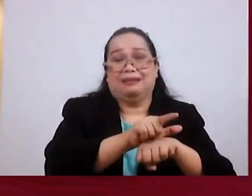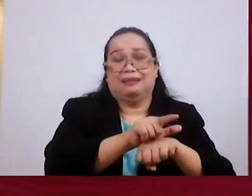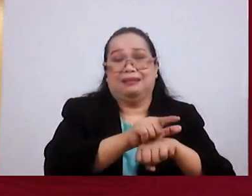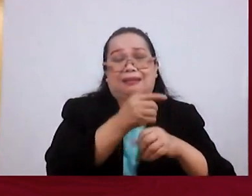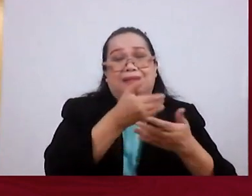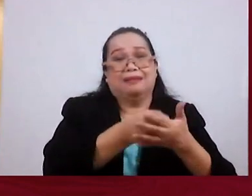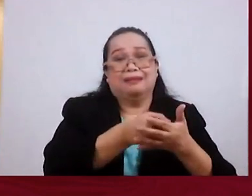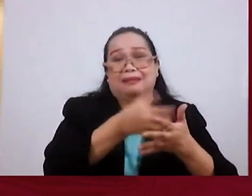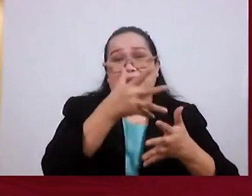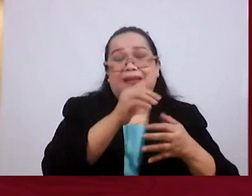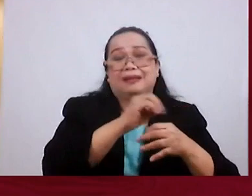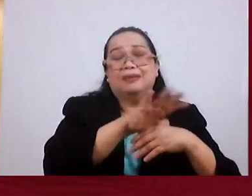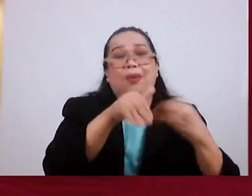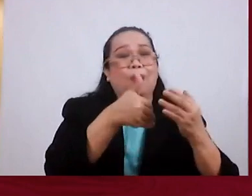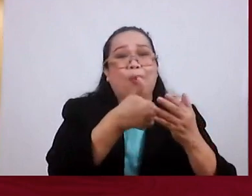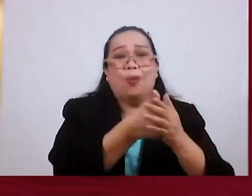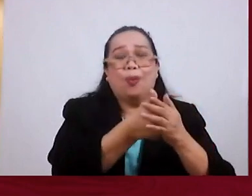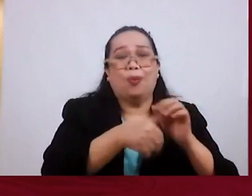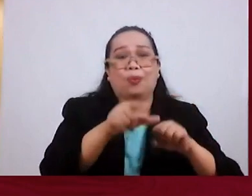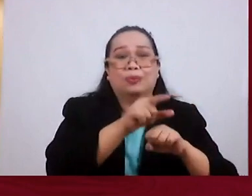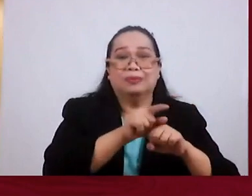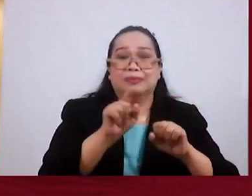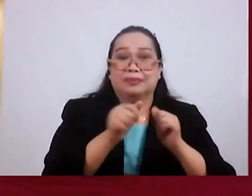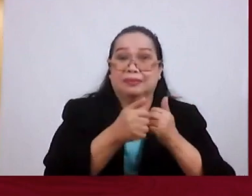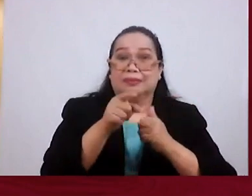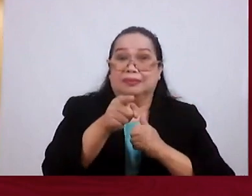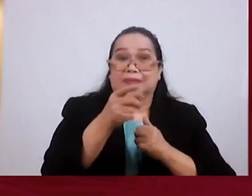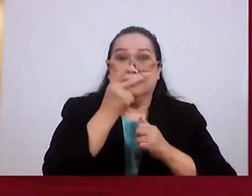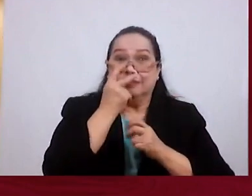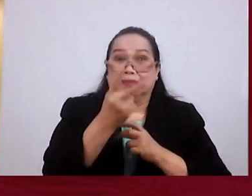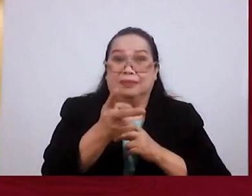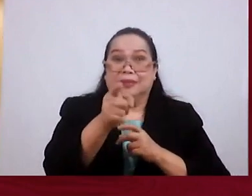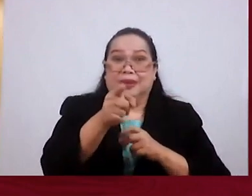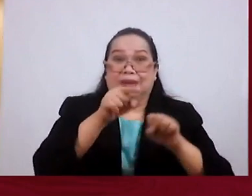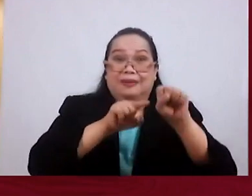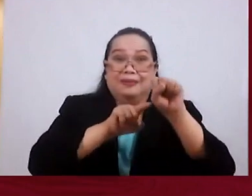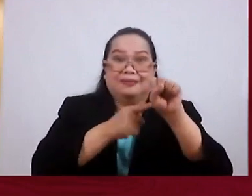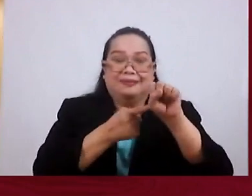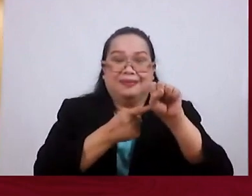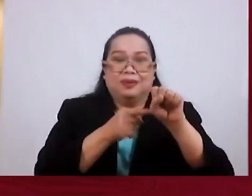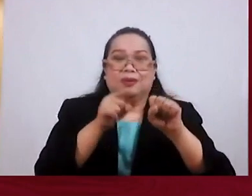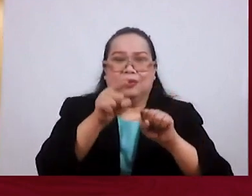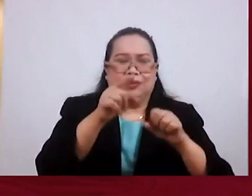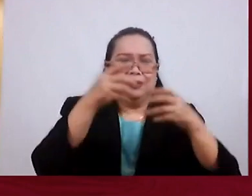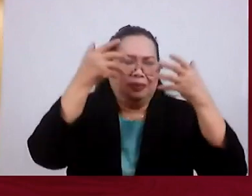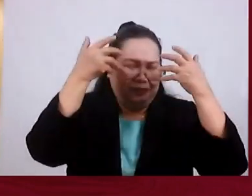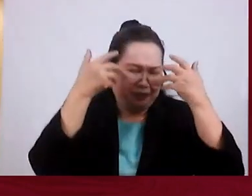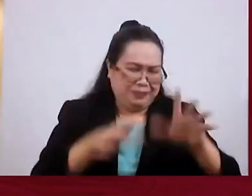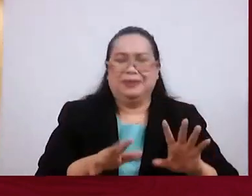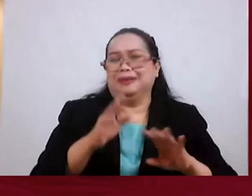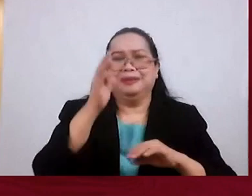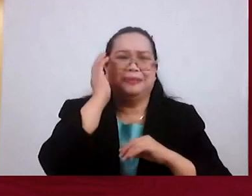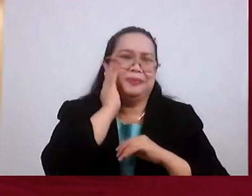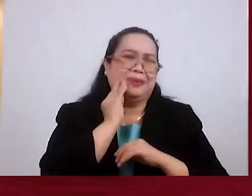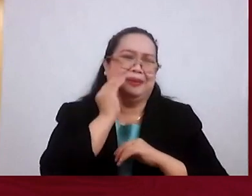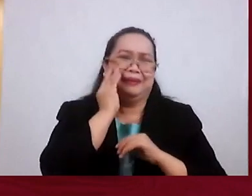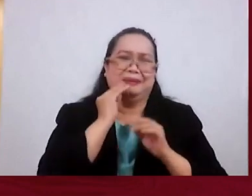He Is Telling Them Look How Well You Started You Been Through So Much